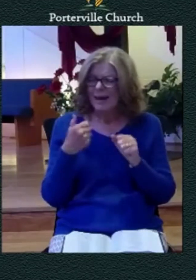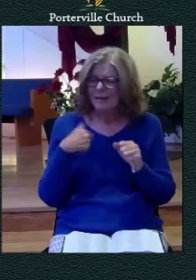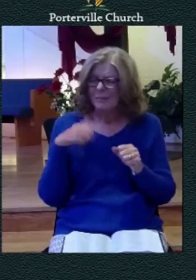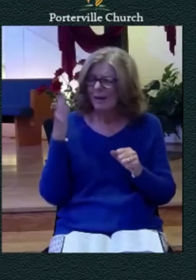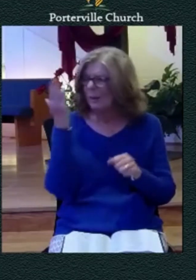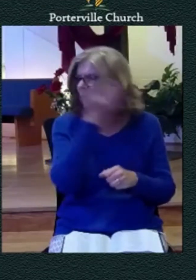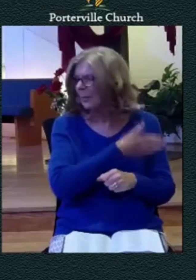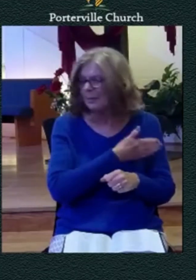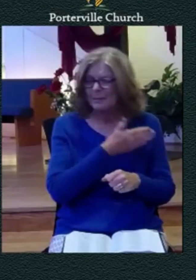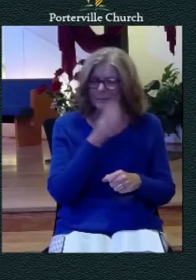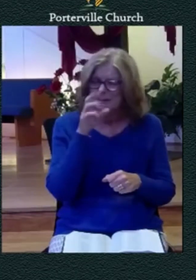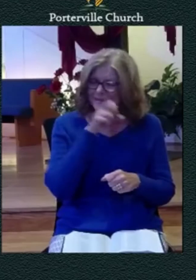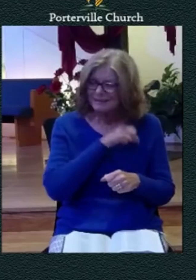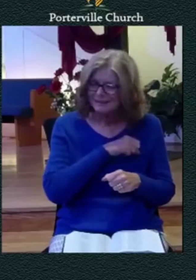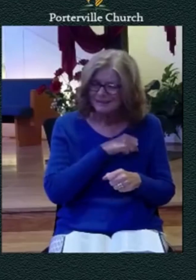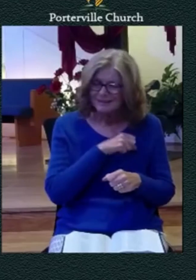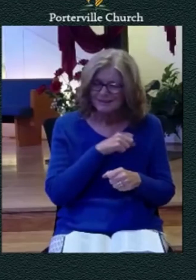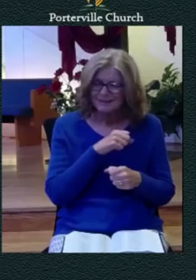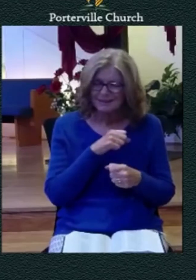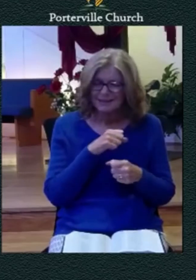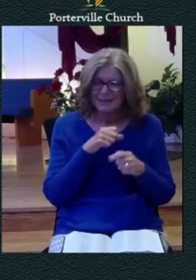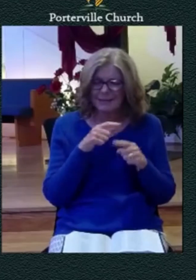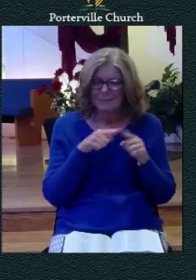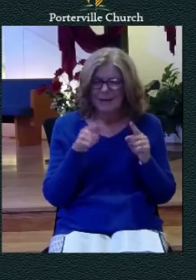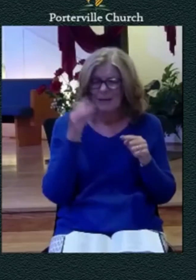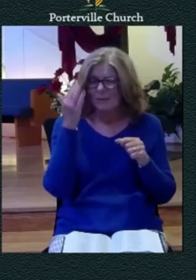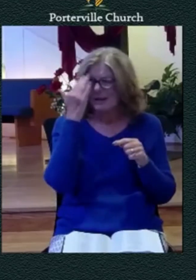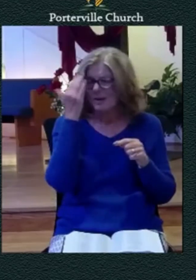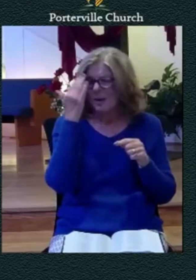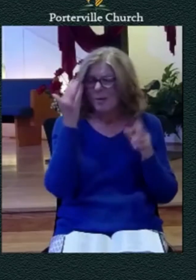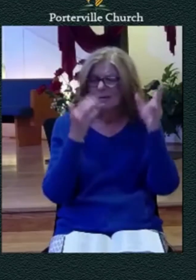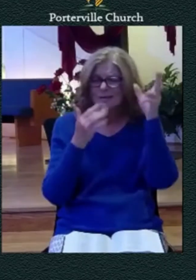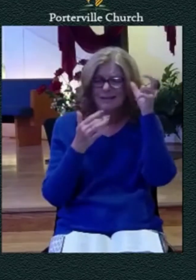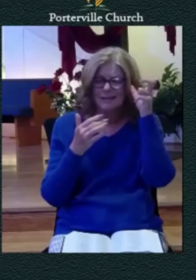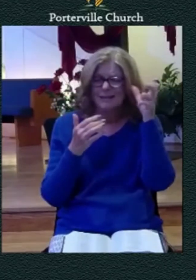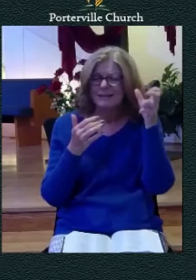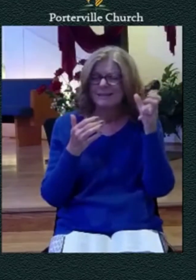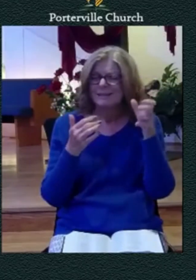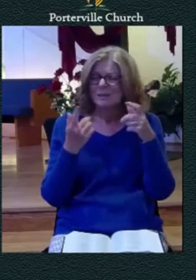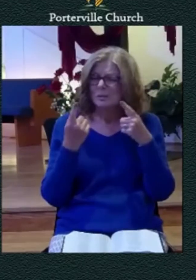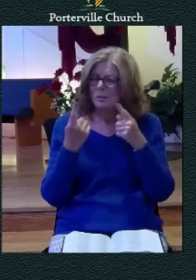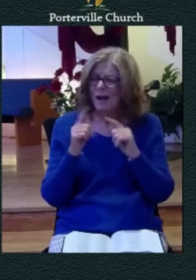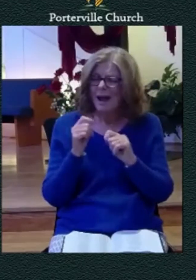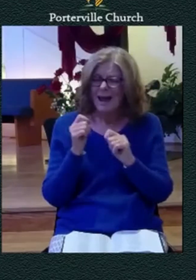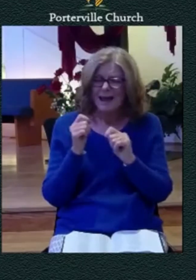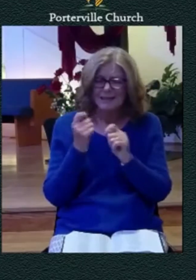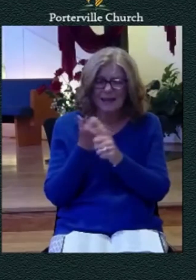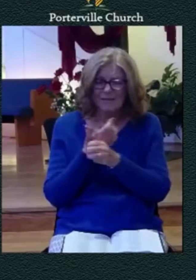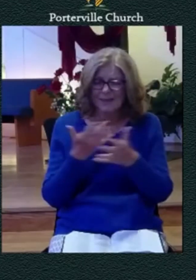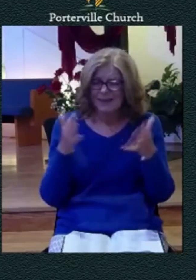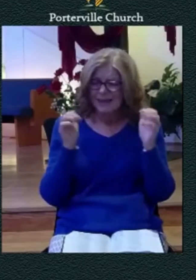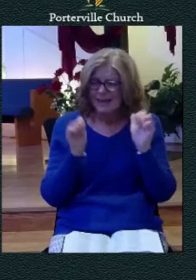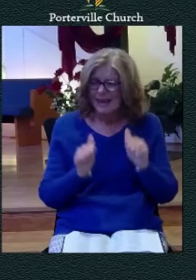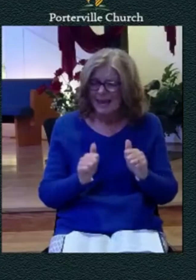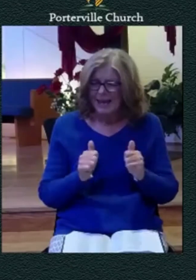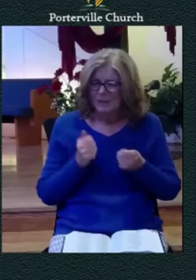and yet we know that the evil one does everything he can to mire us down in doubts and fears